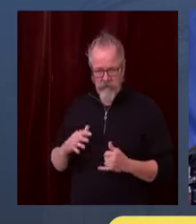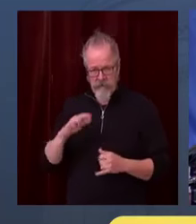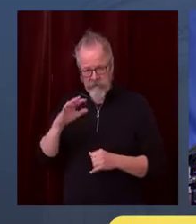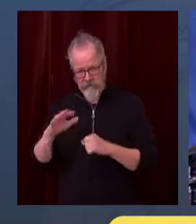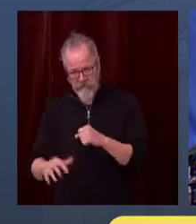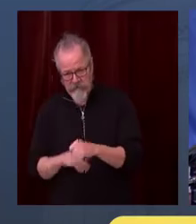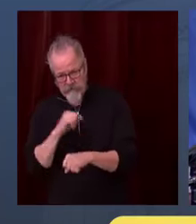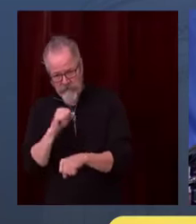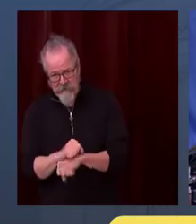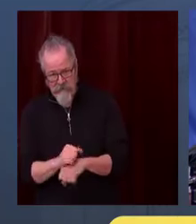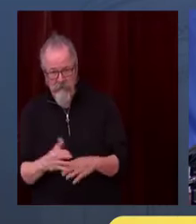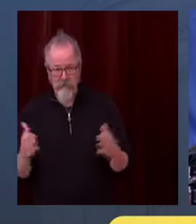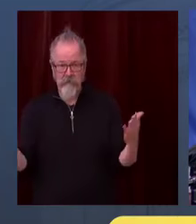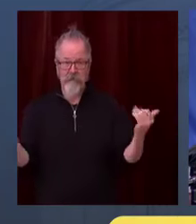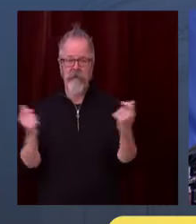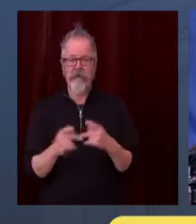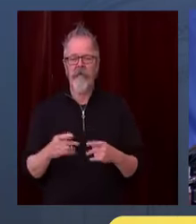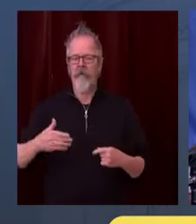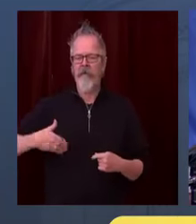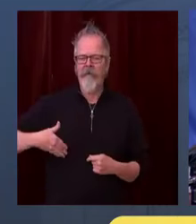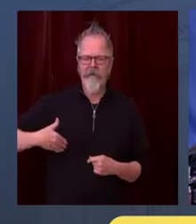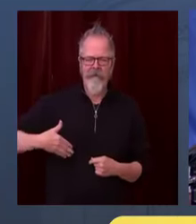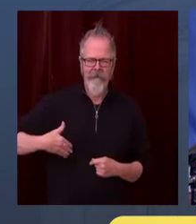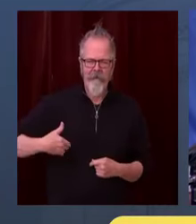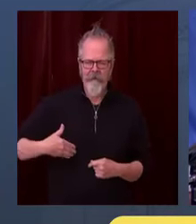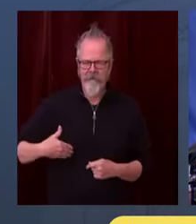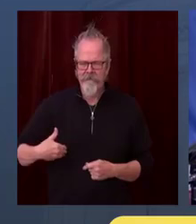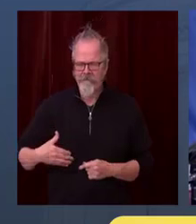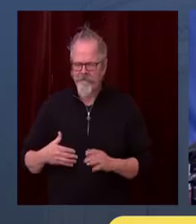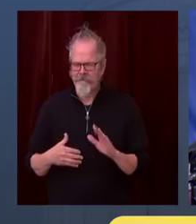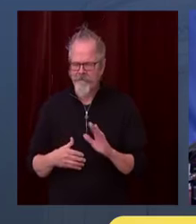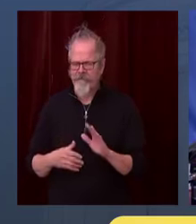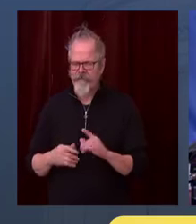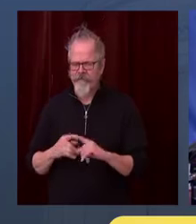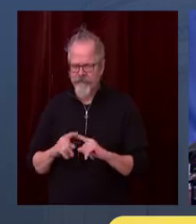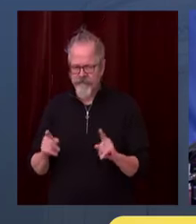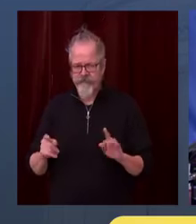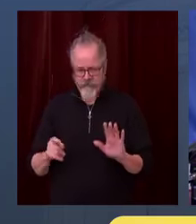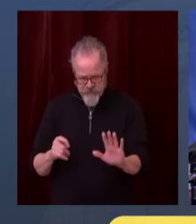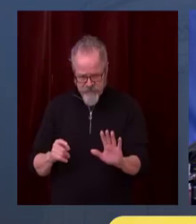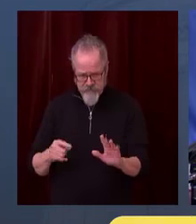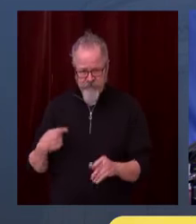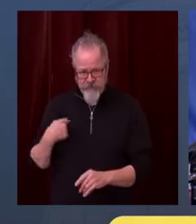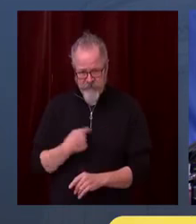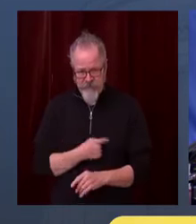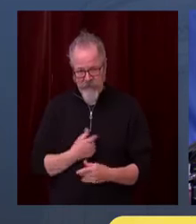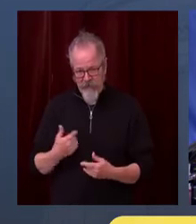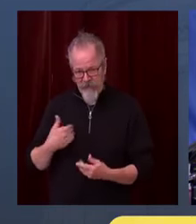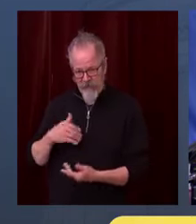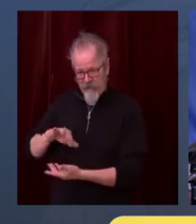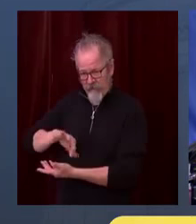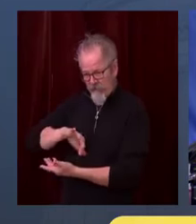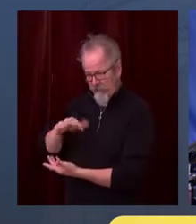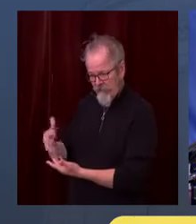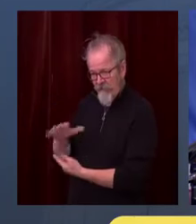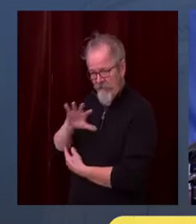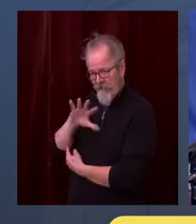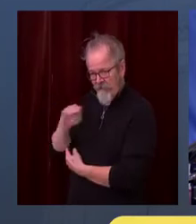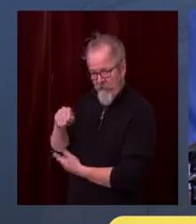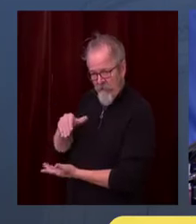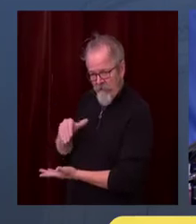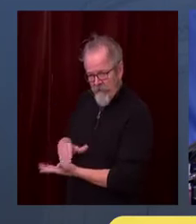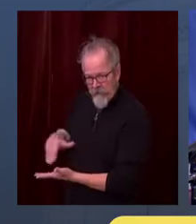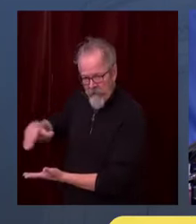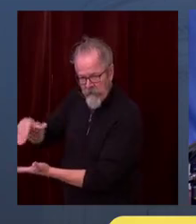and a revolving loan fund that we're working on. But those may not require a special session. We might be able to do some of these things